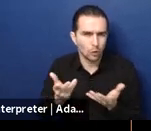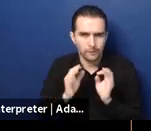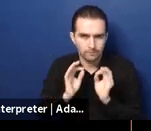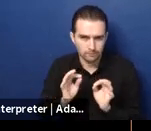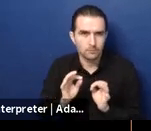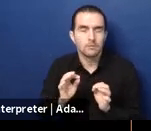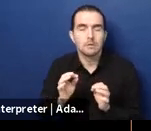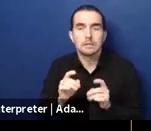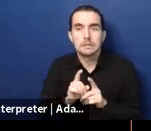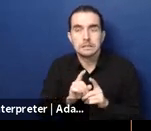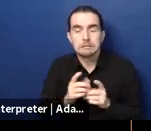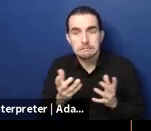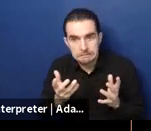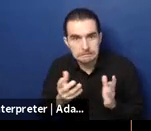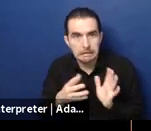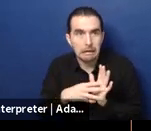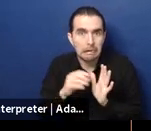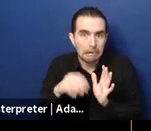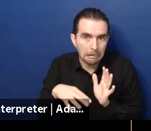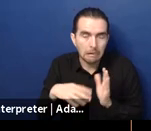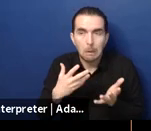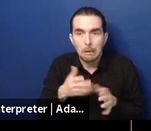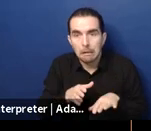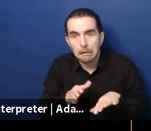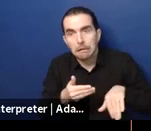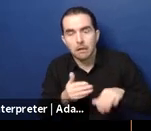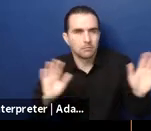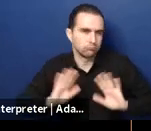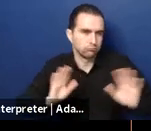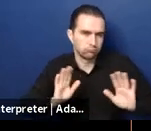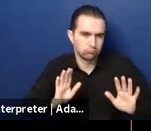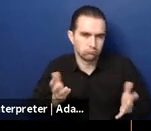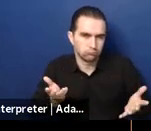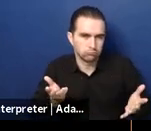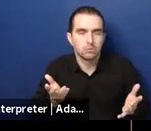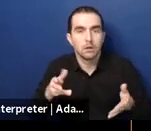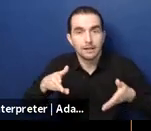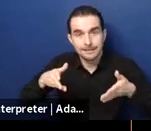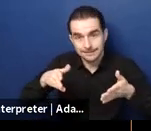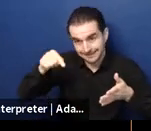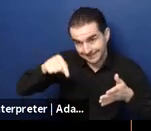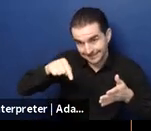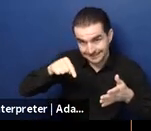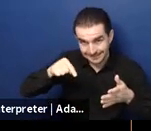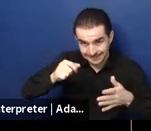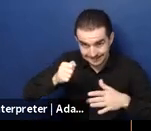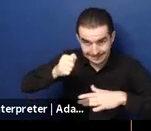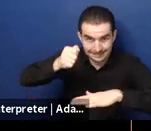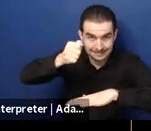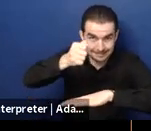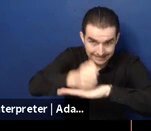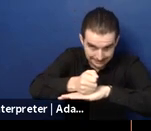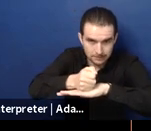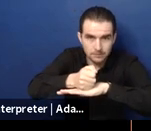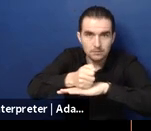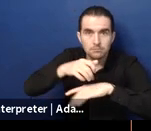incentives for the pas we are thinking of giving them some kind of some kind of recognition such as the best pa